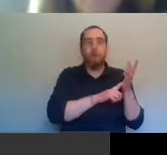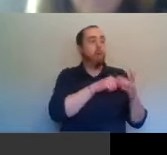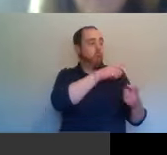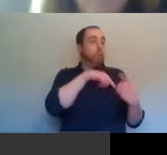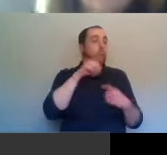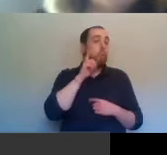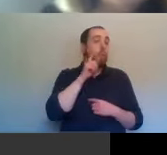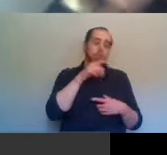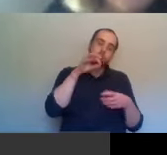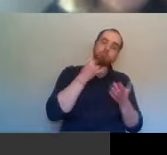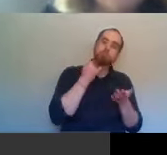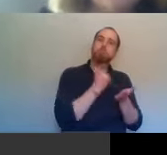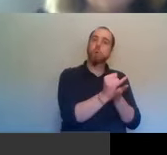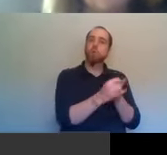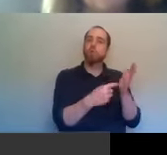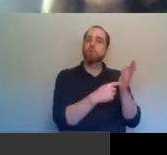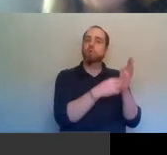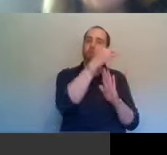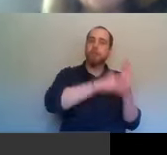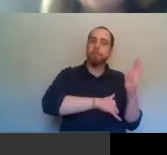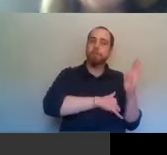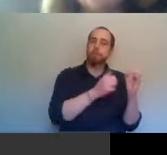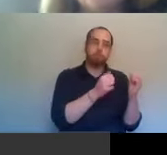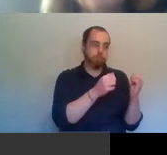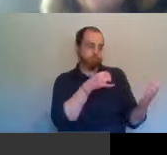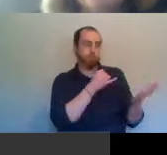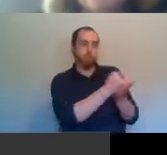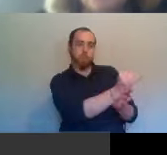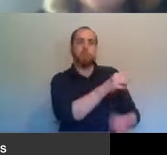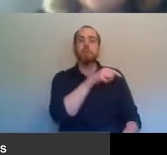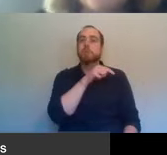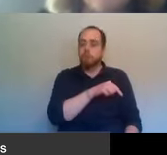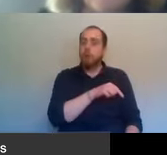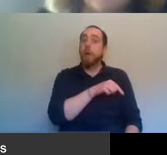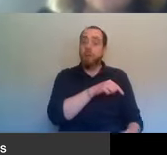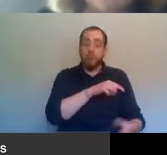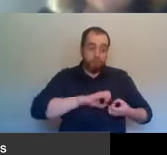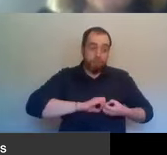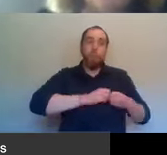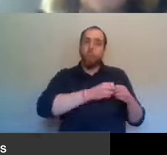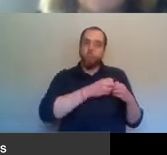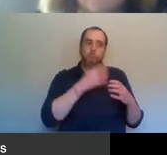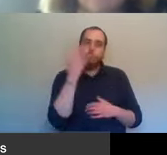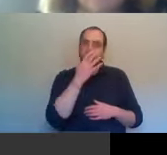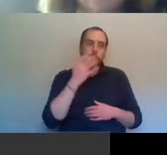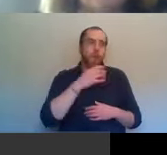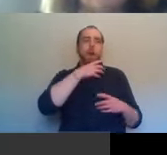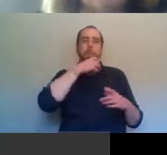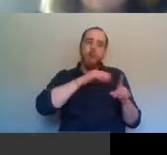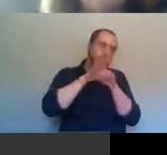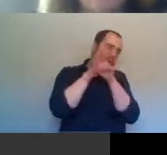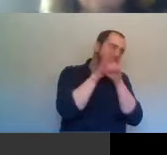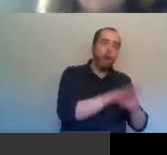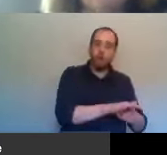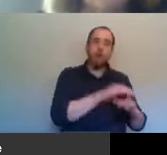And that did actually lead to a real misogynistic backlash. Some of what was said about them